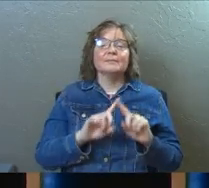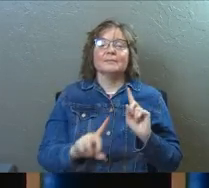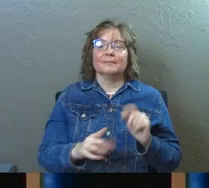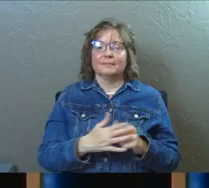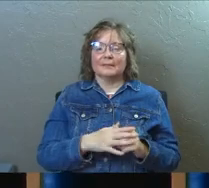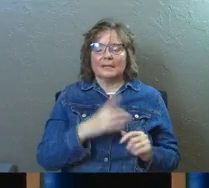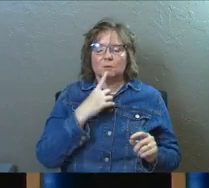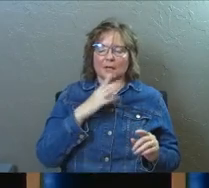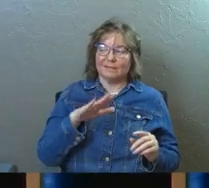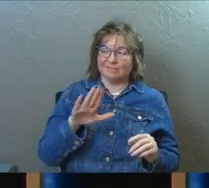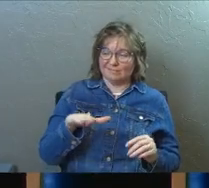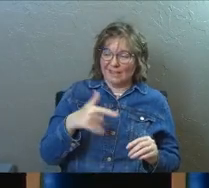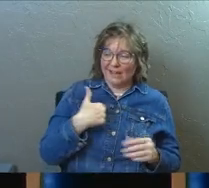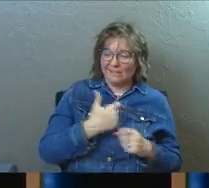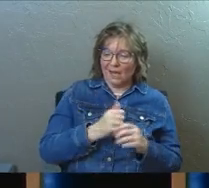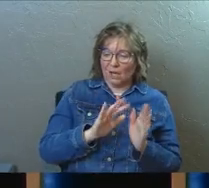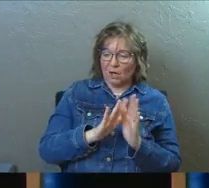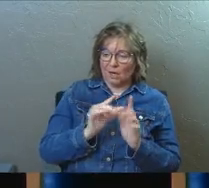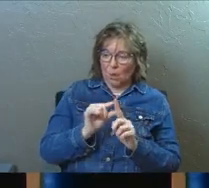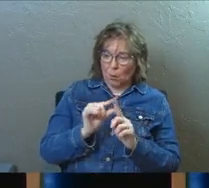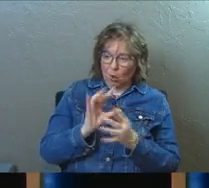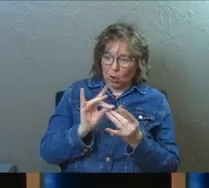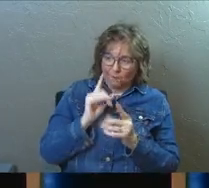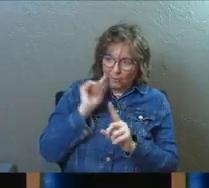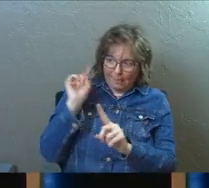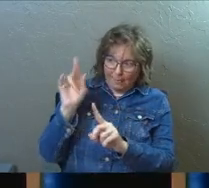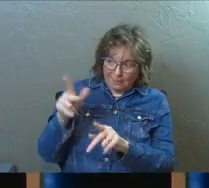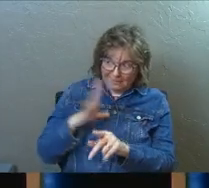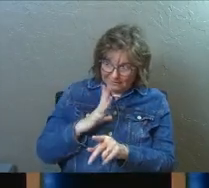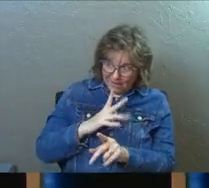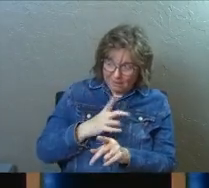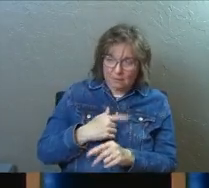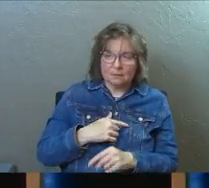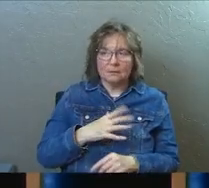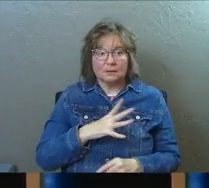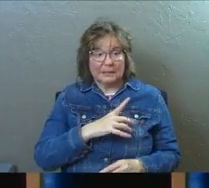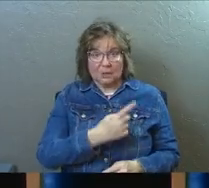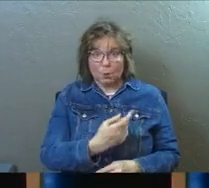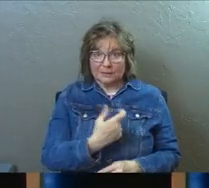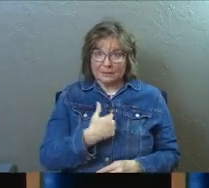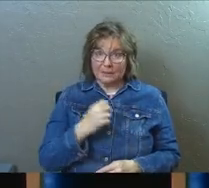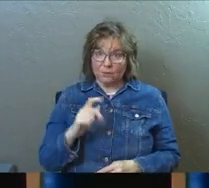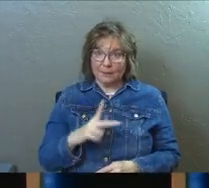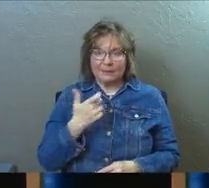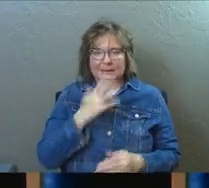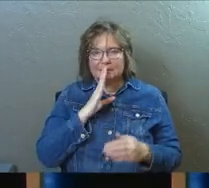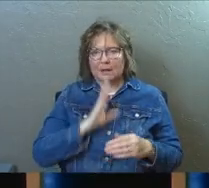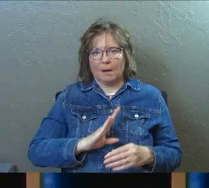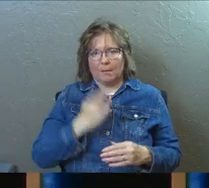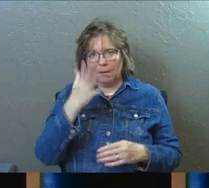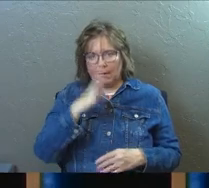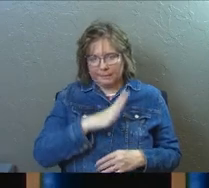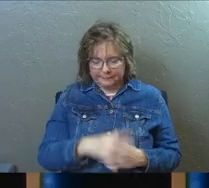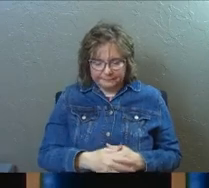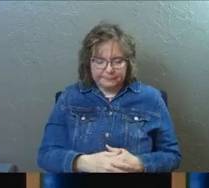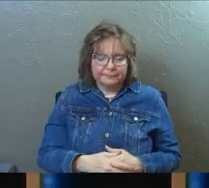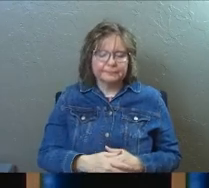but he'll say, Hey, I've got a word for this person. Is that okay? And he always says, is that okay? Cause he's just a humble guy.